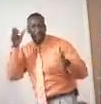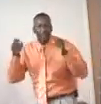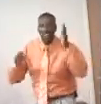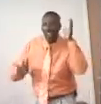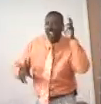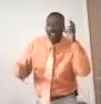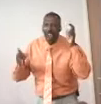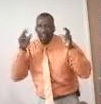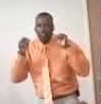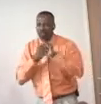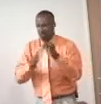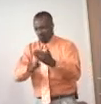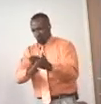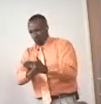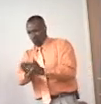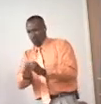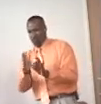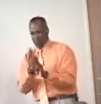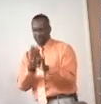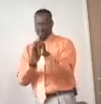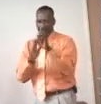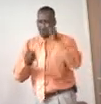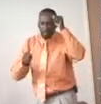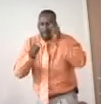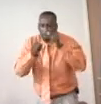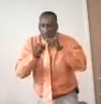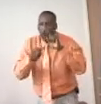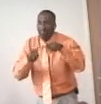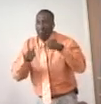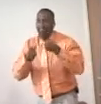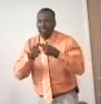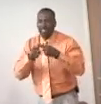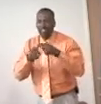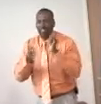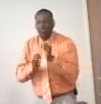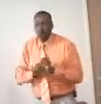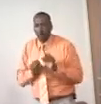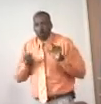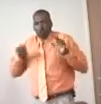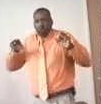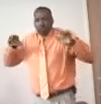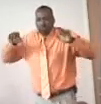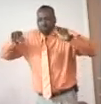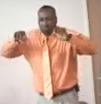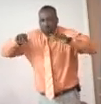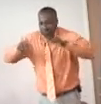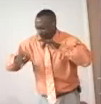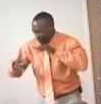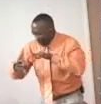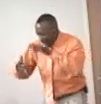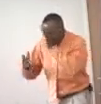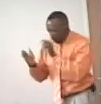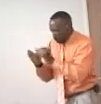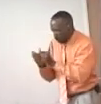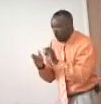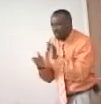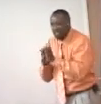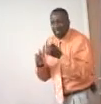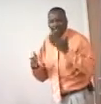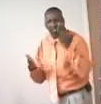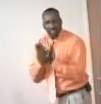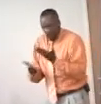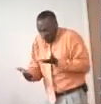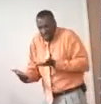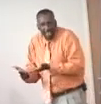hearing and listening, it grows to memorization, but then it blossoms into studying God's word, but it